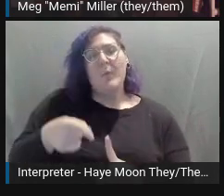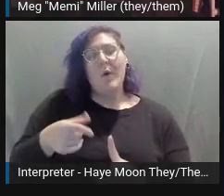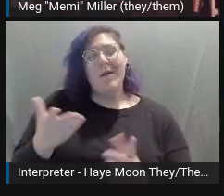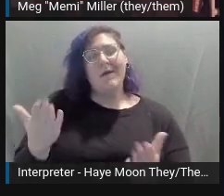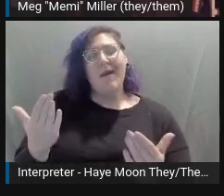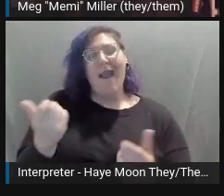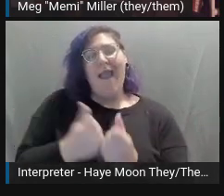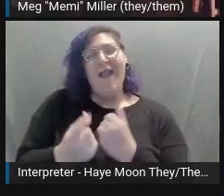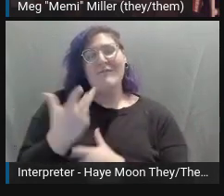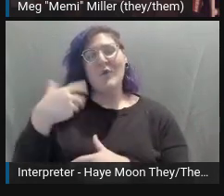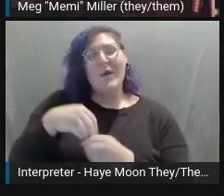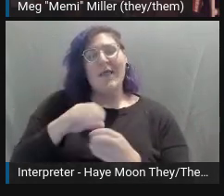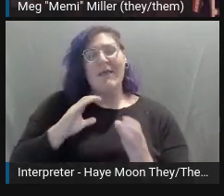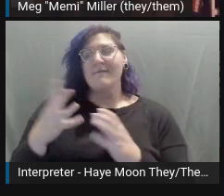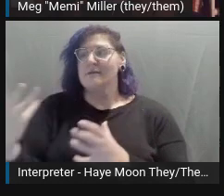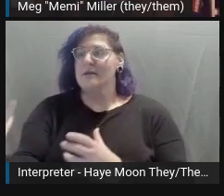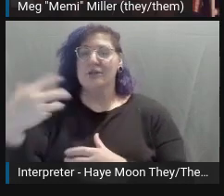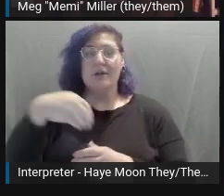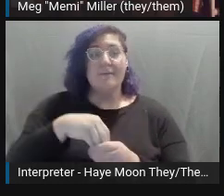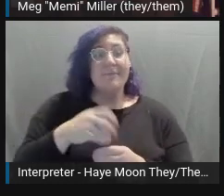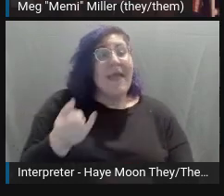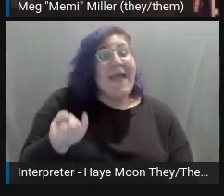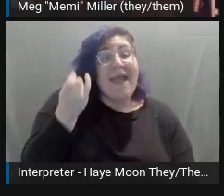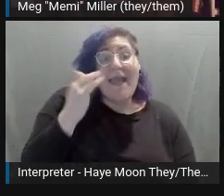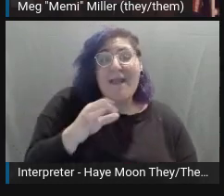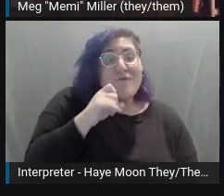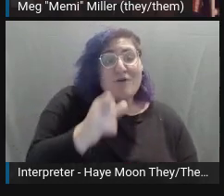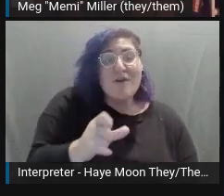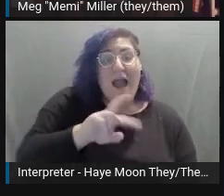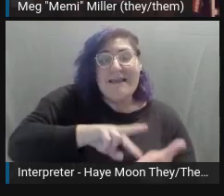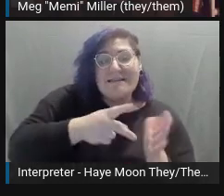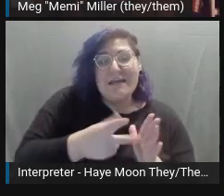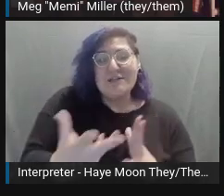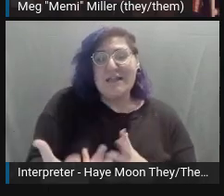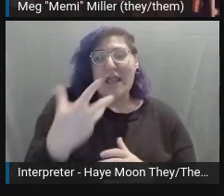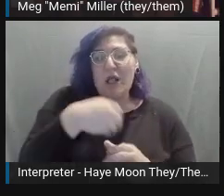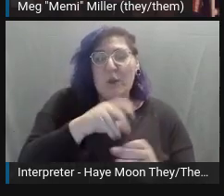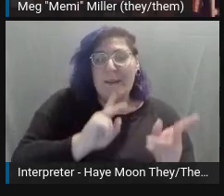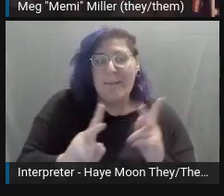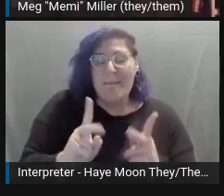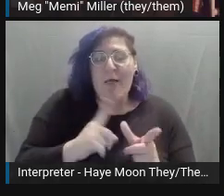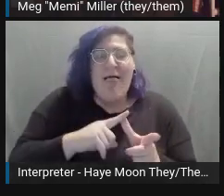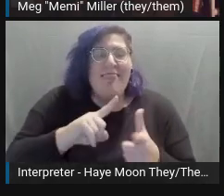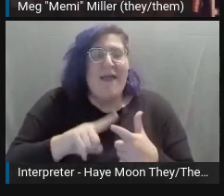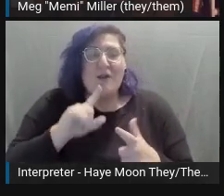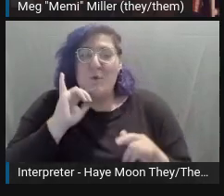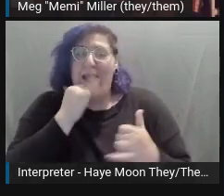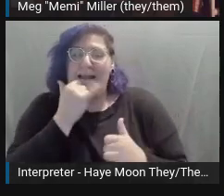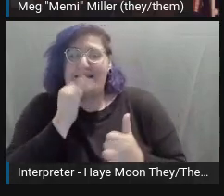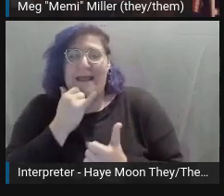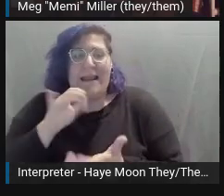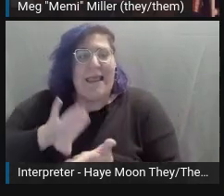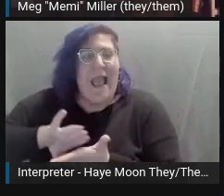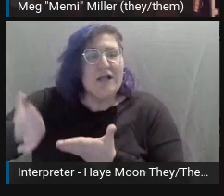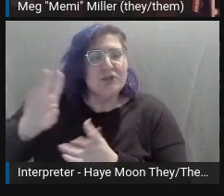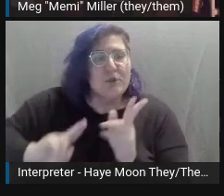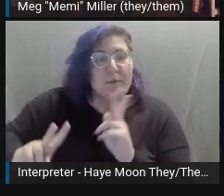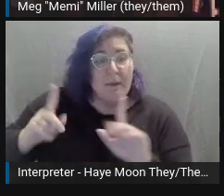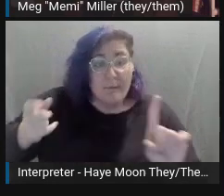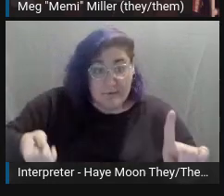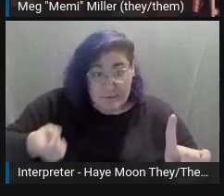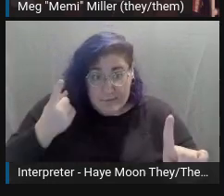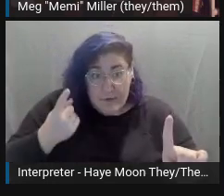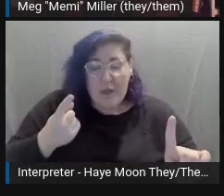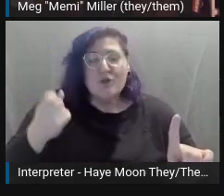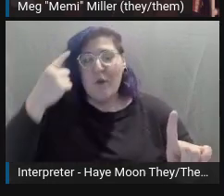intentionally including others, you're unintentionally excluding them. So just start consciously thinking about how you can start including